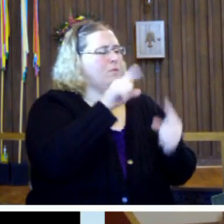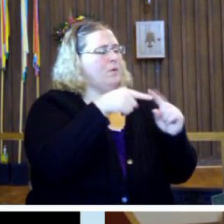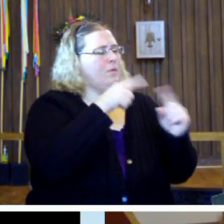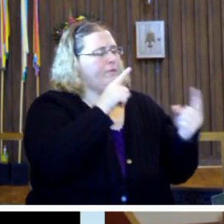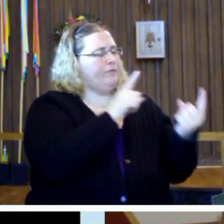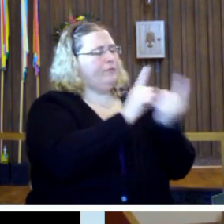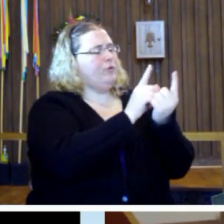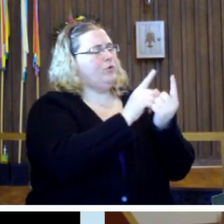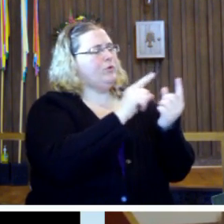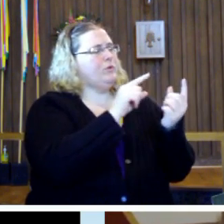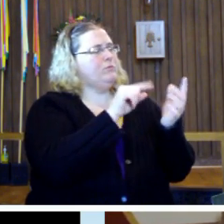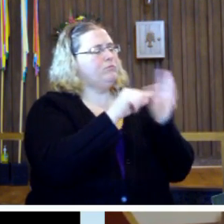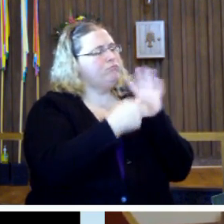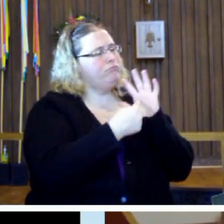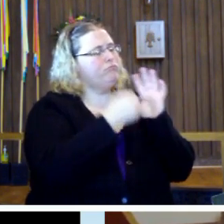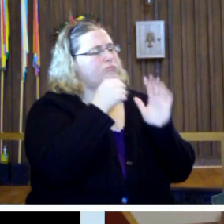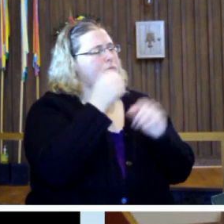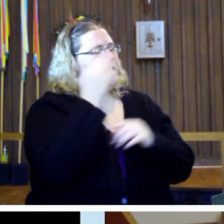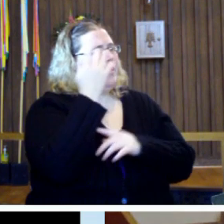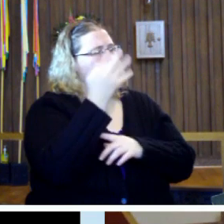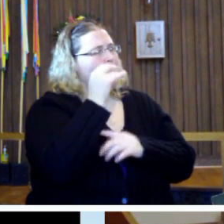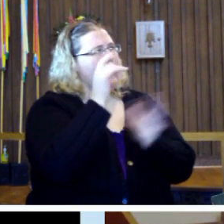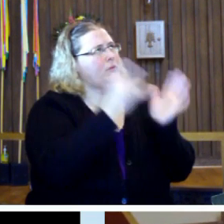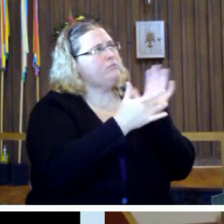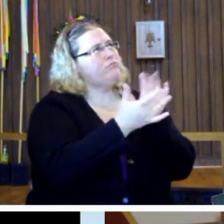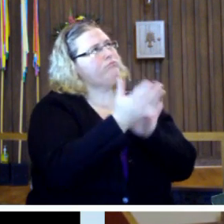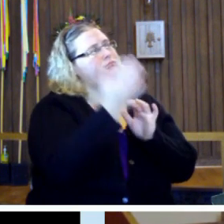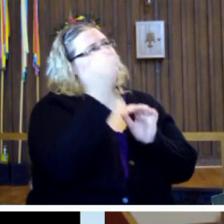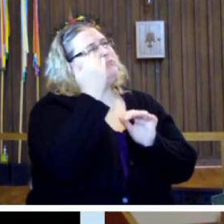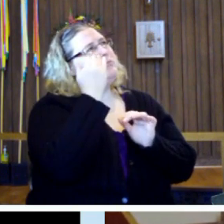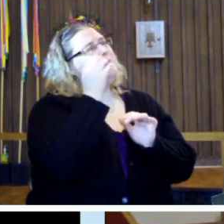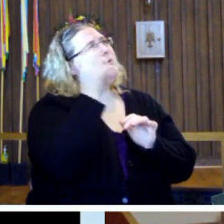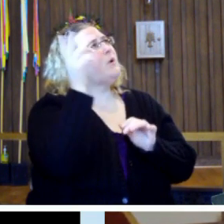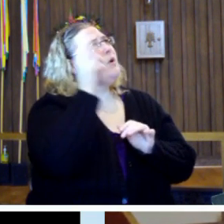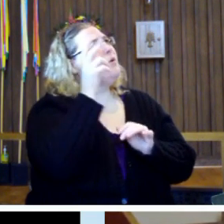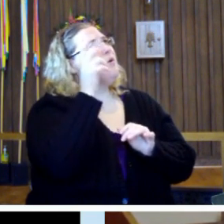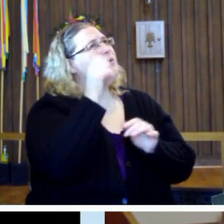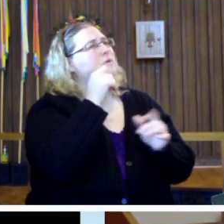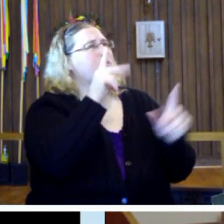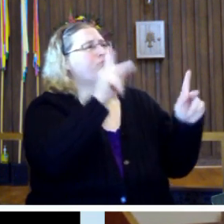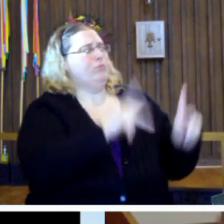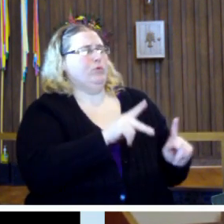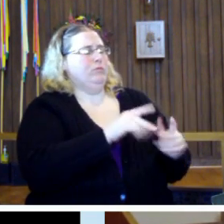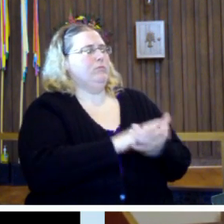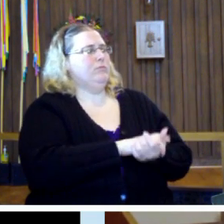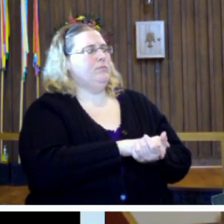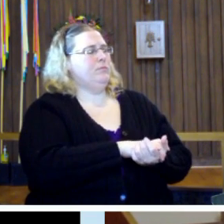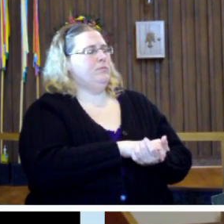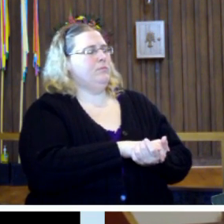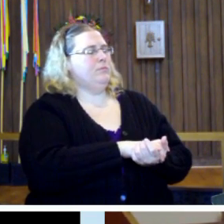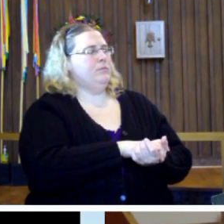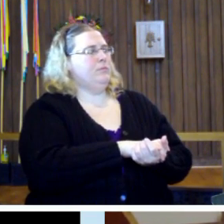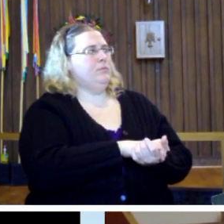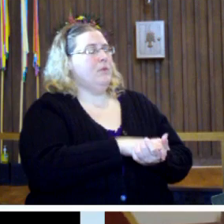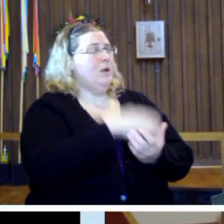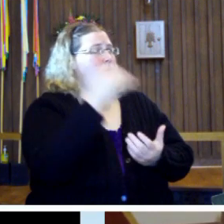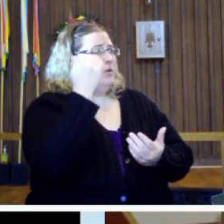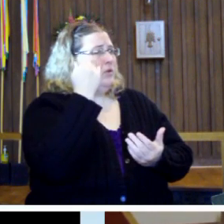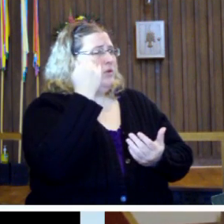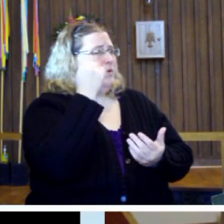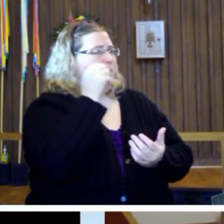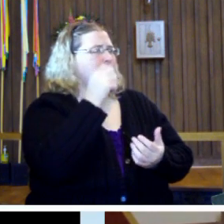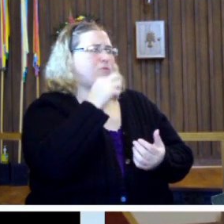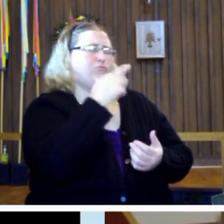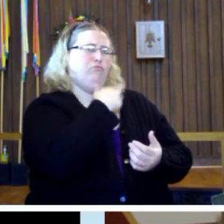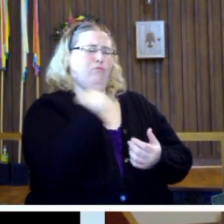first started thinking about coming to know Jesus. So he'd heard of this person, he knew he was a